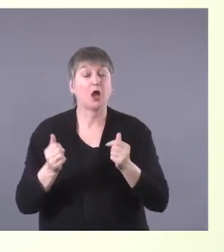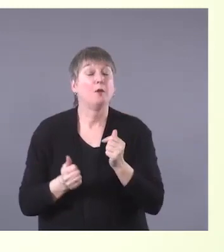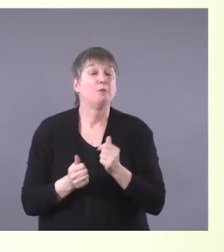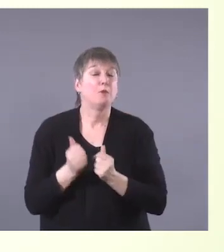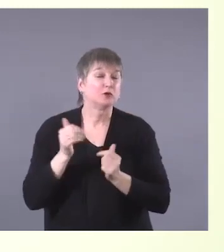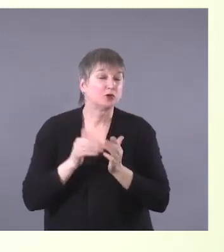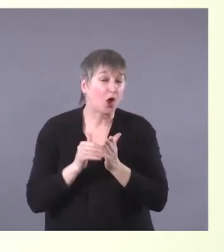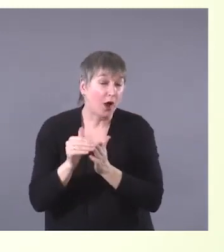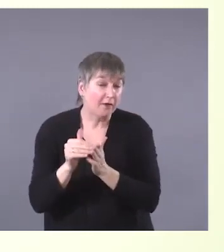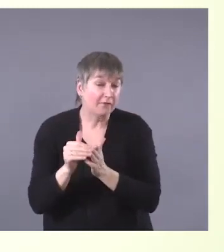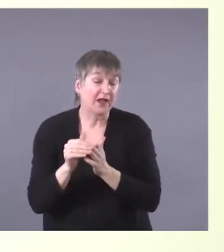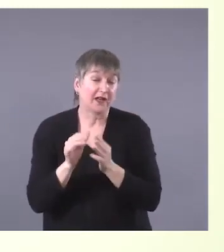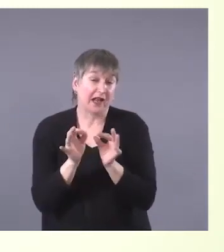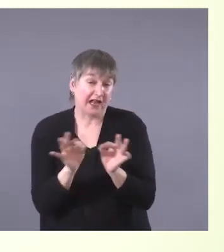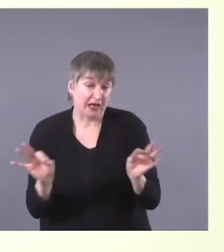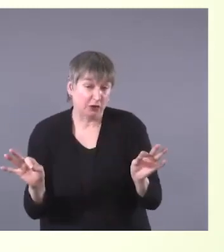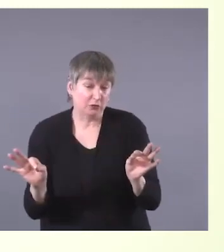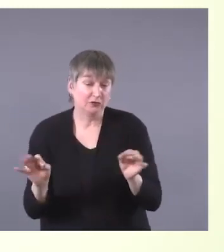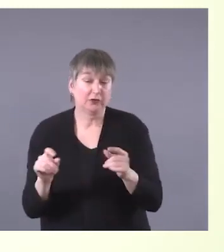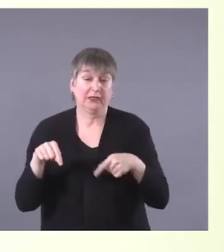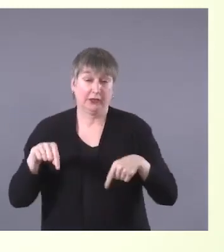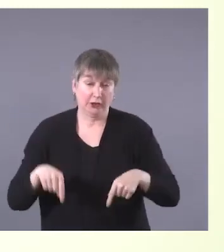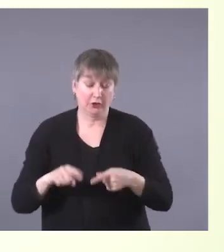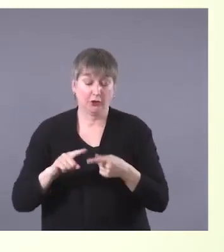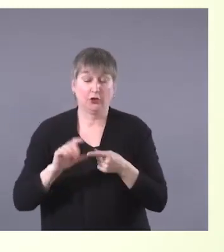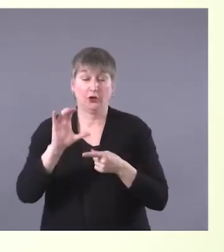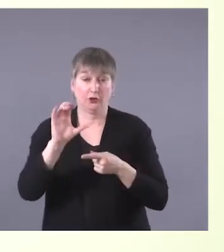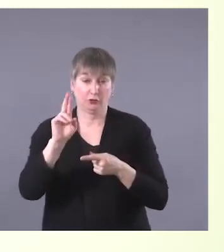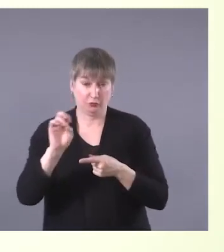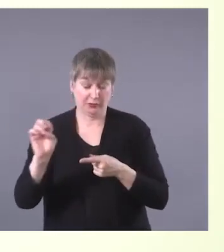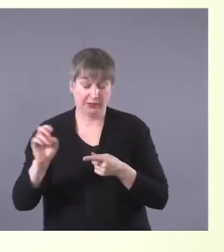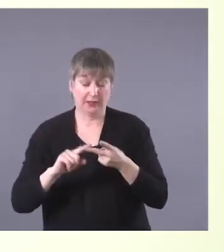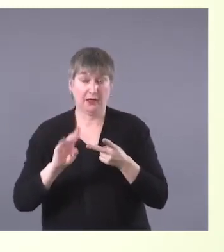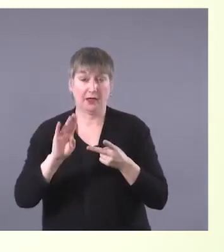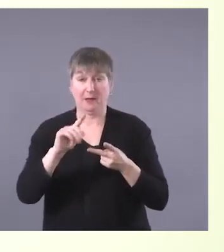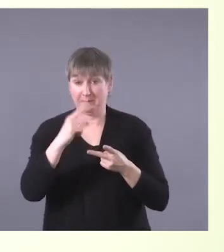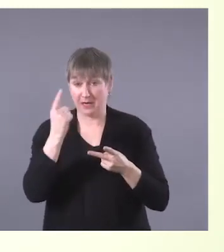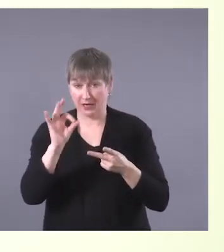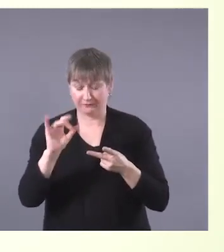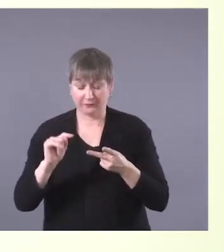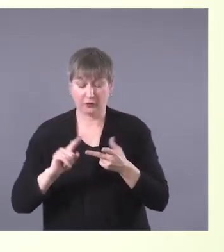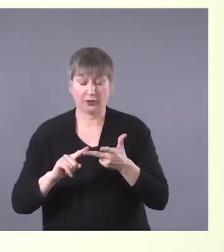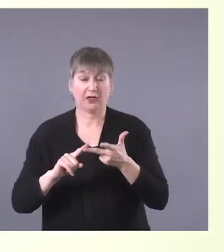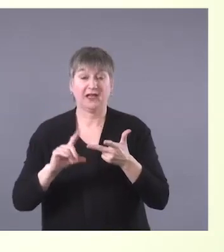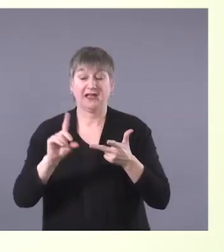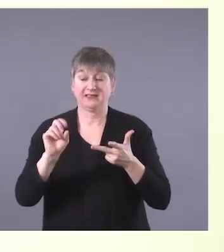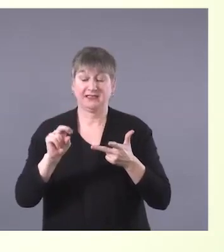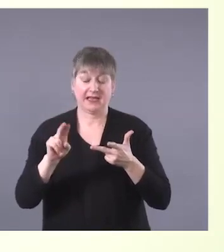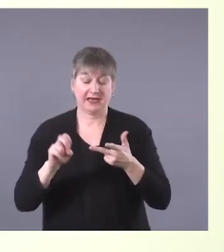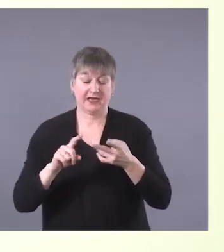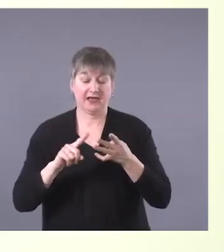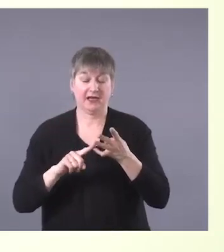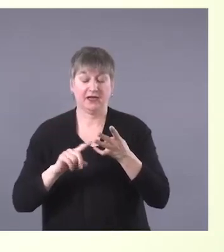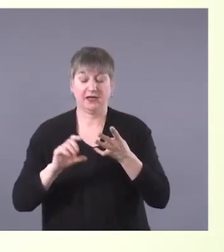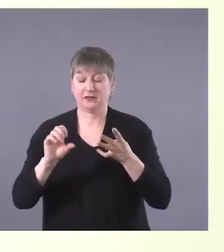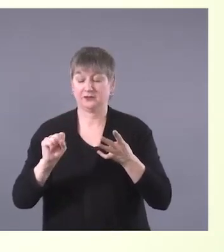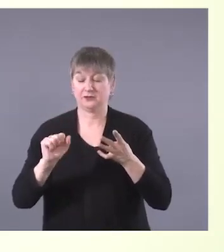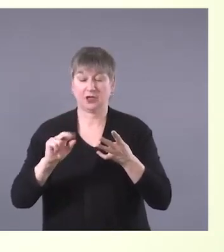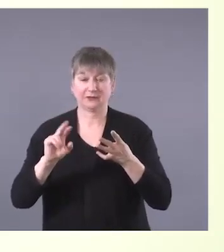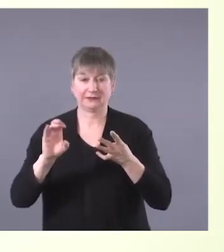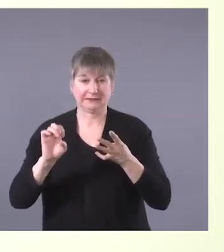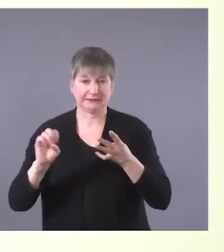languages in Alberta are Cree, Blackfoot, Dene, Sarsi, and Stoney or Nakoda Sioux.